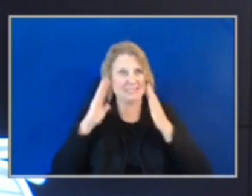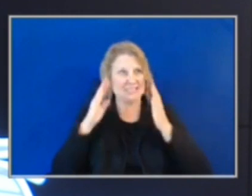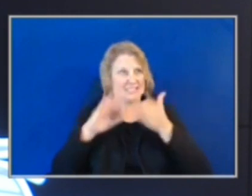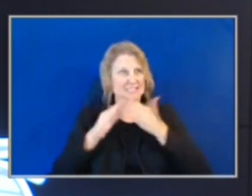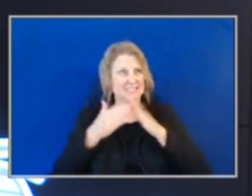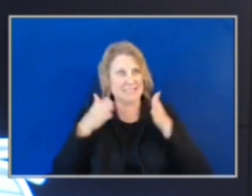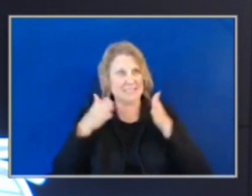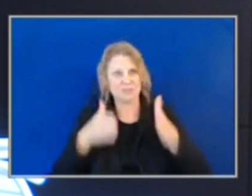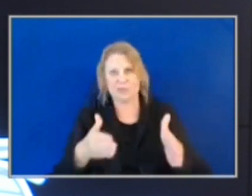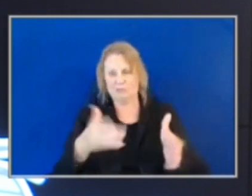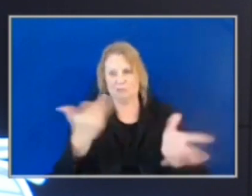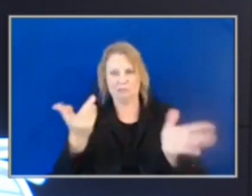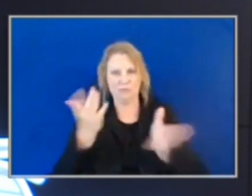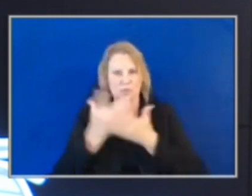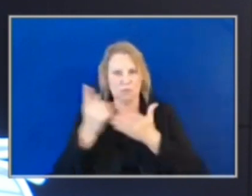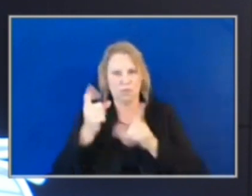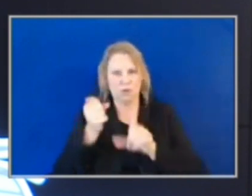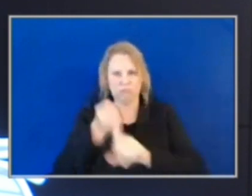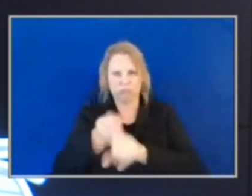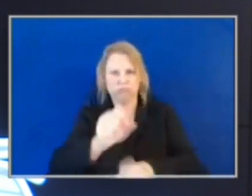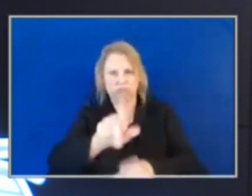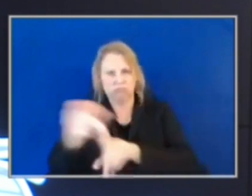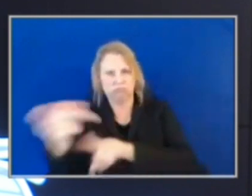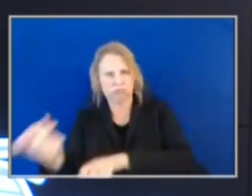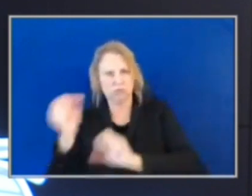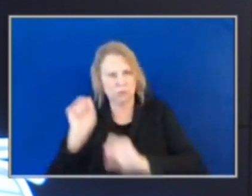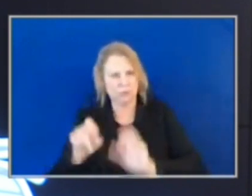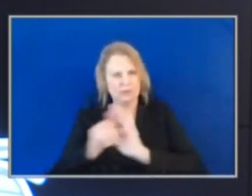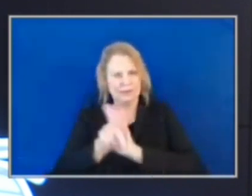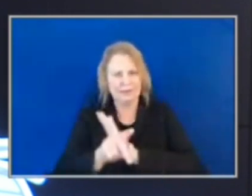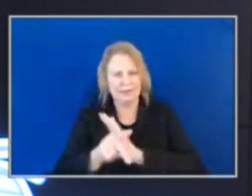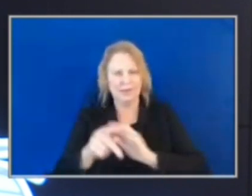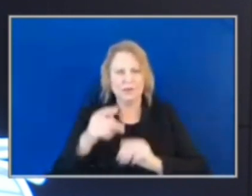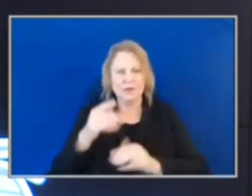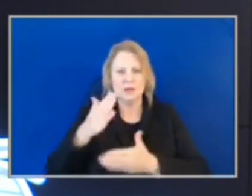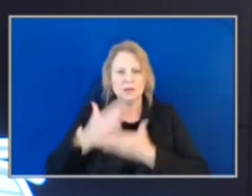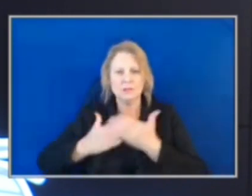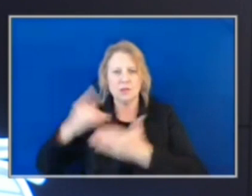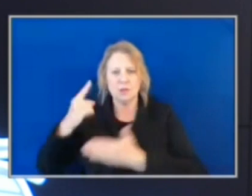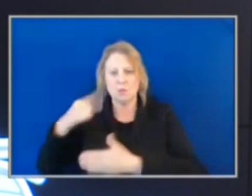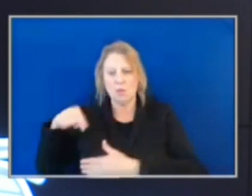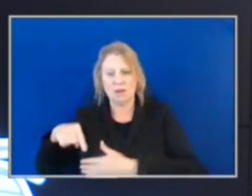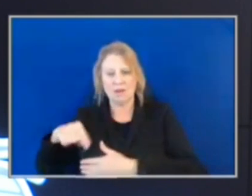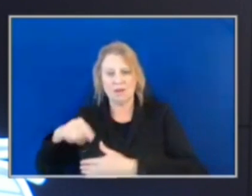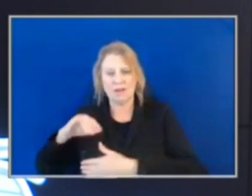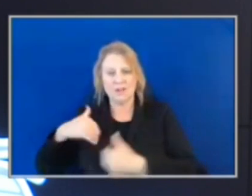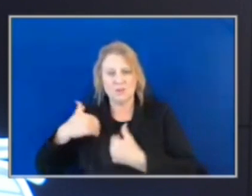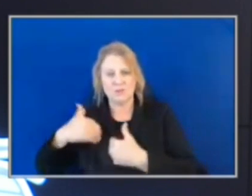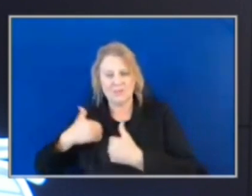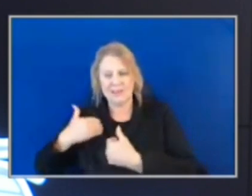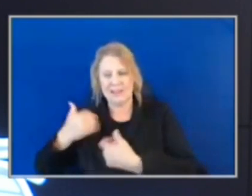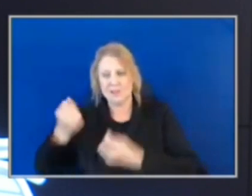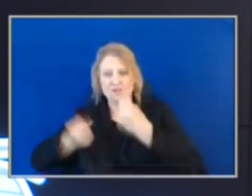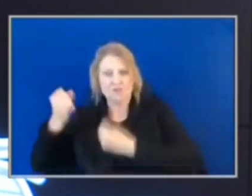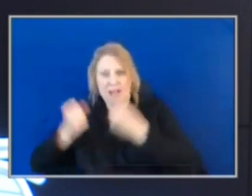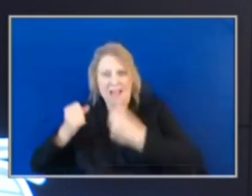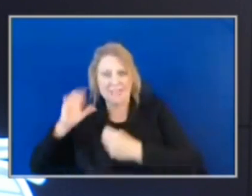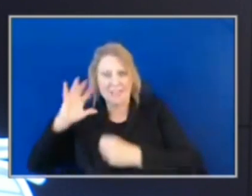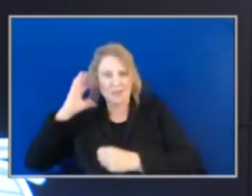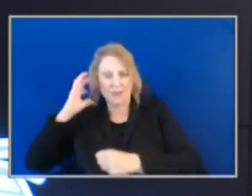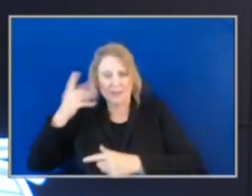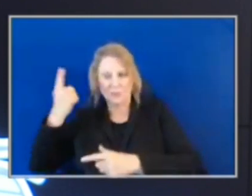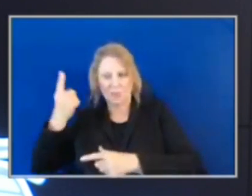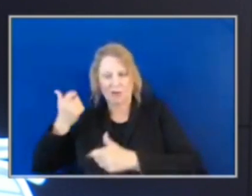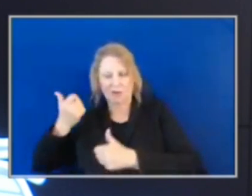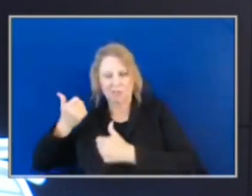I think we've had, I know of at least one juvenile who was in a stolen car who died when he wrecked the car. They're driving crazy, and they end up hurting themselves and others.